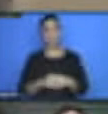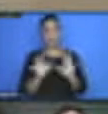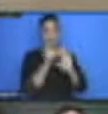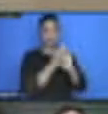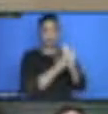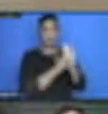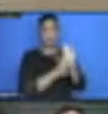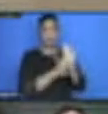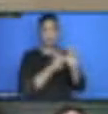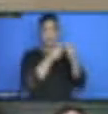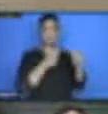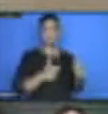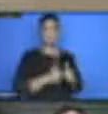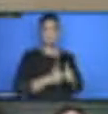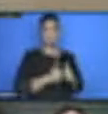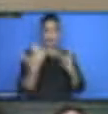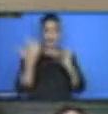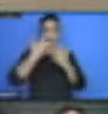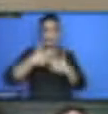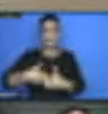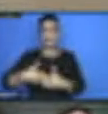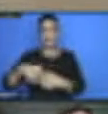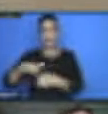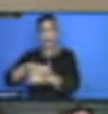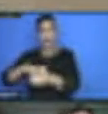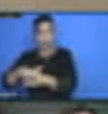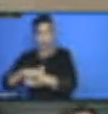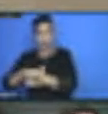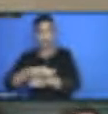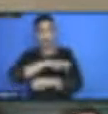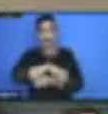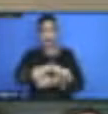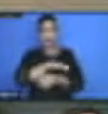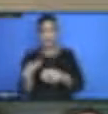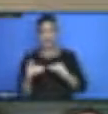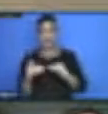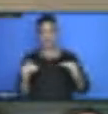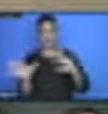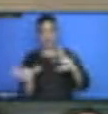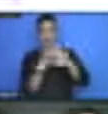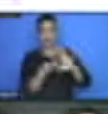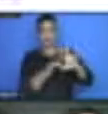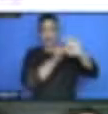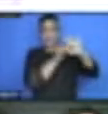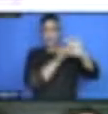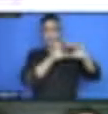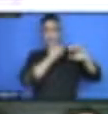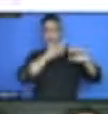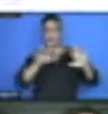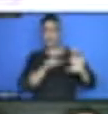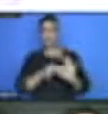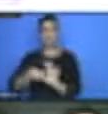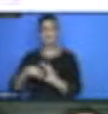with the policies at the national level in collaboration with the SDGs? So these are my questions. Thank you very much. Thank you. Did you introduce